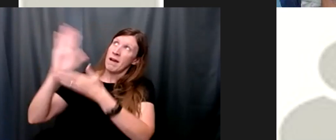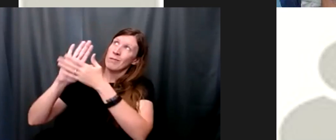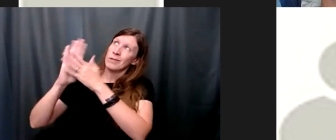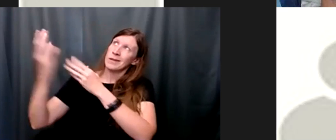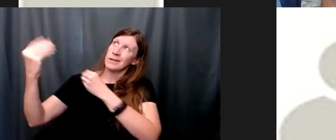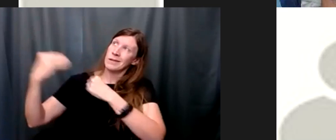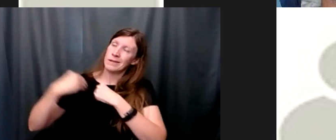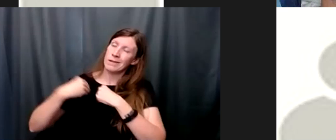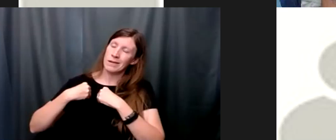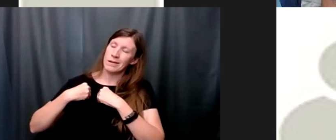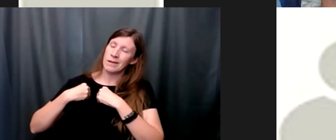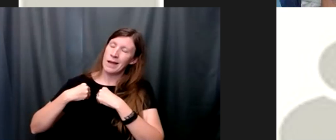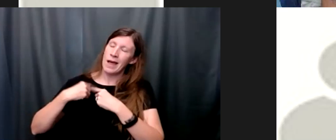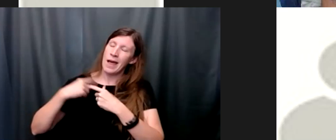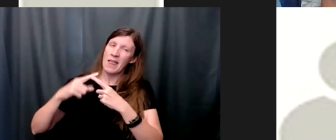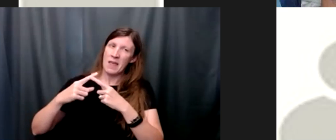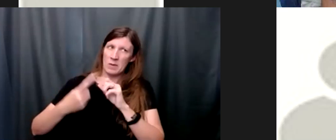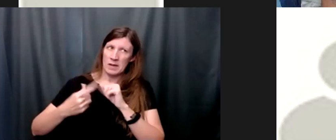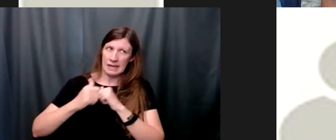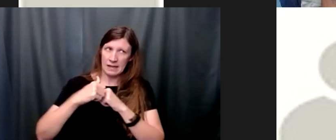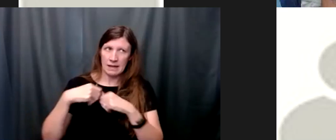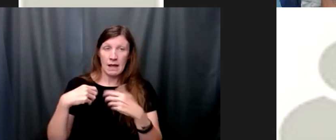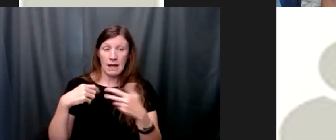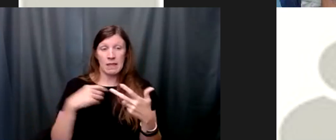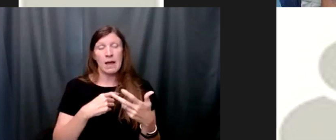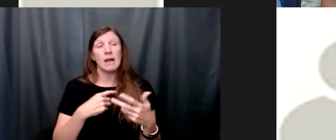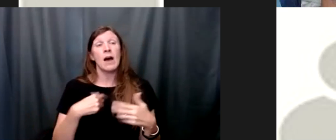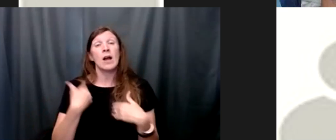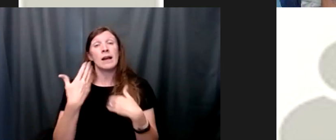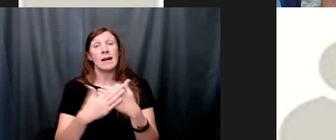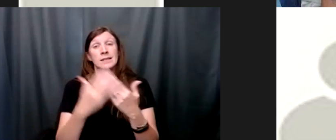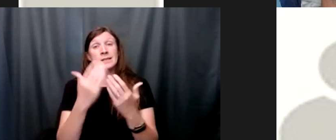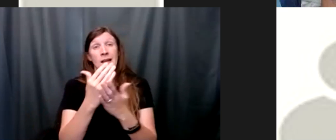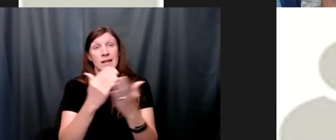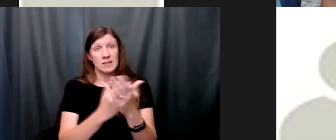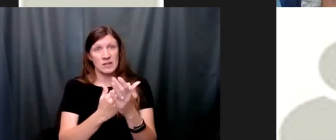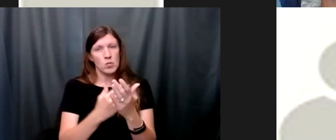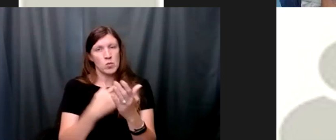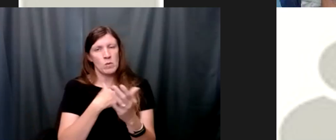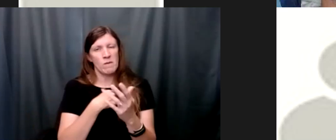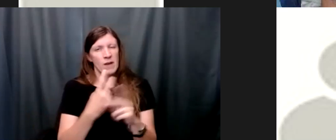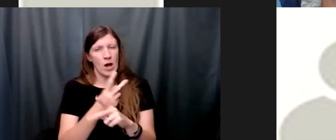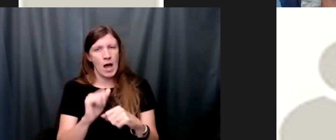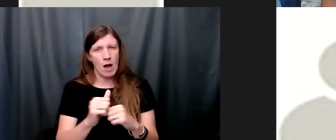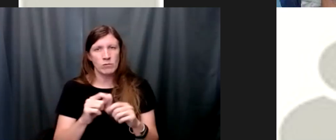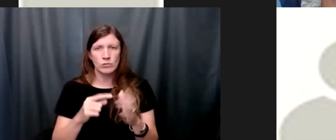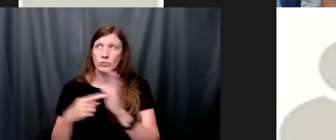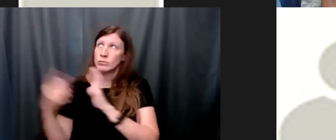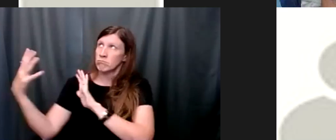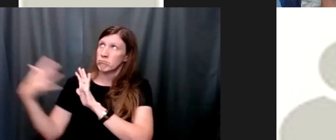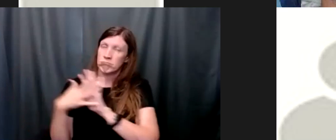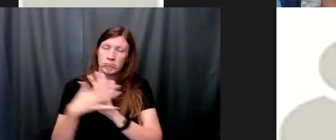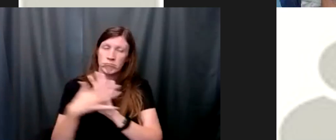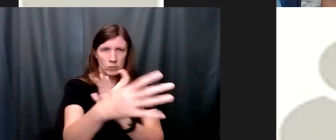and extend that peace to others which we'll be looking at in our next series step four listen to this we made a searching and